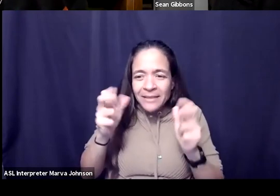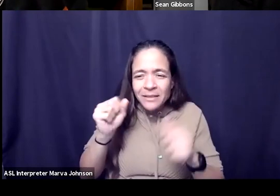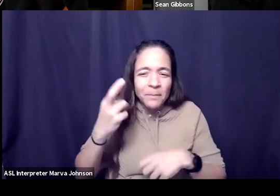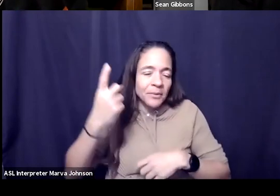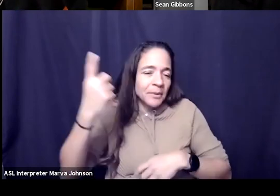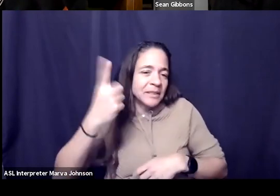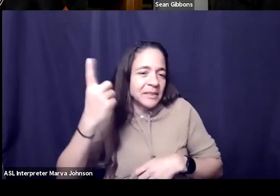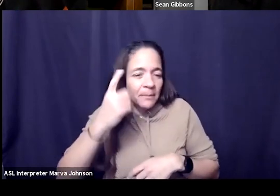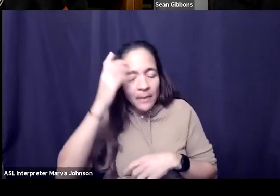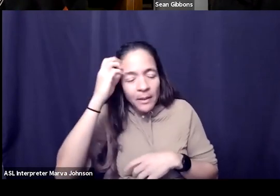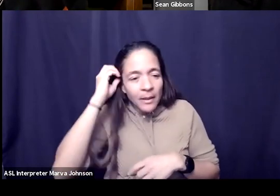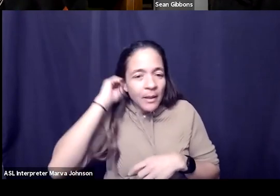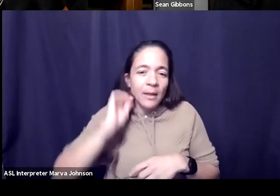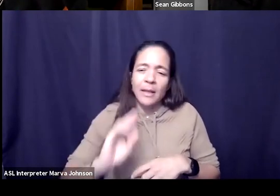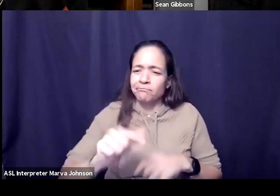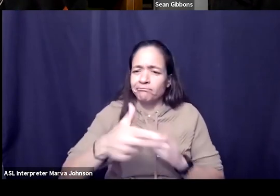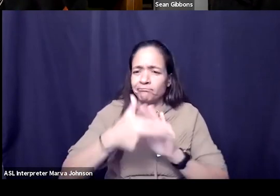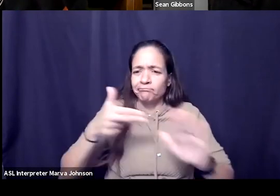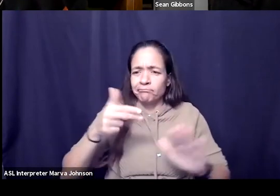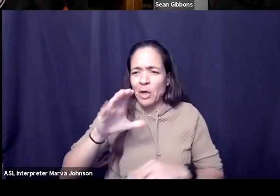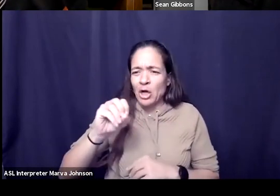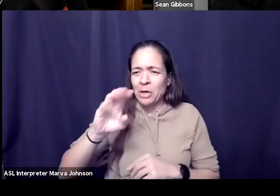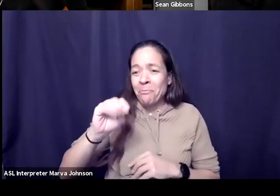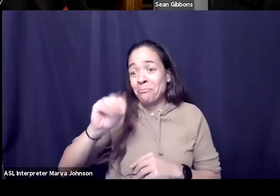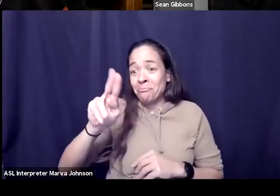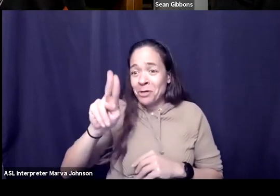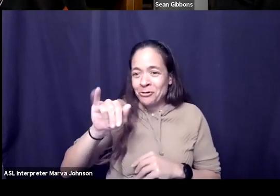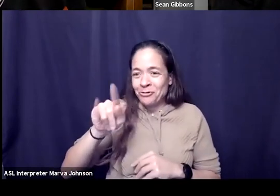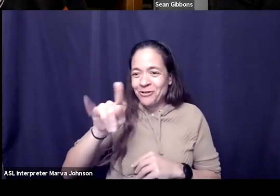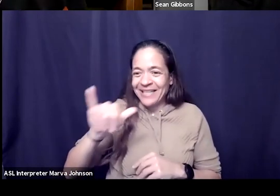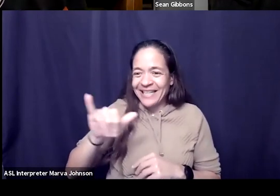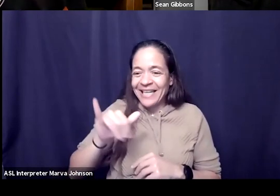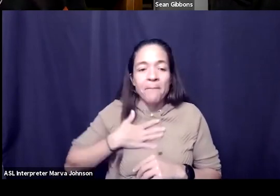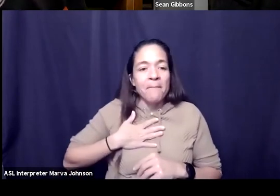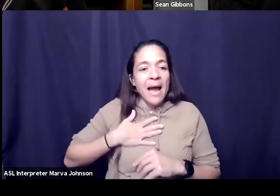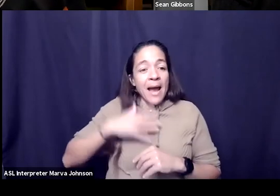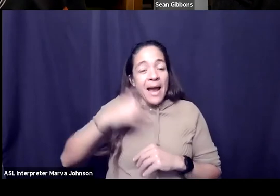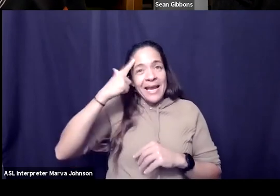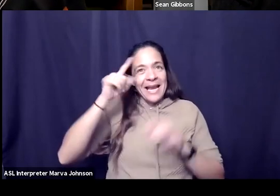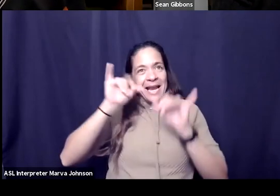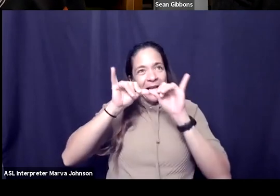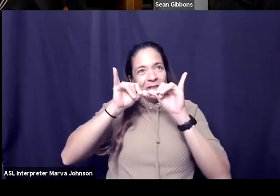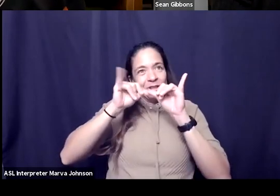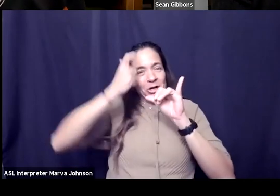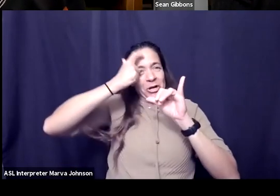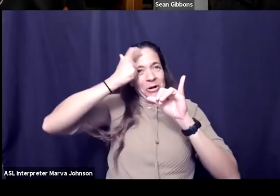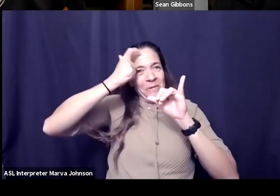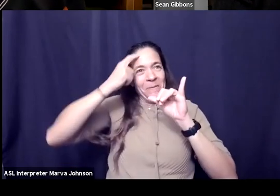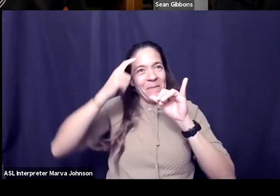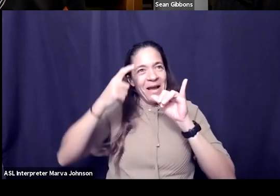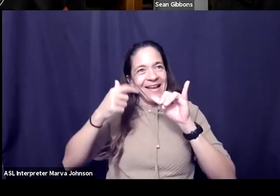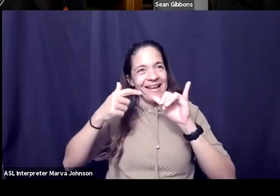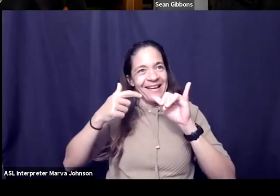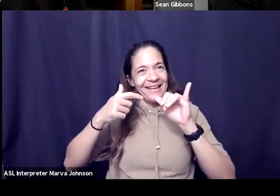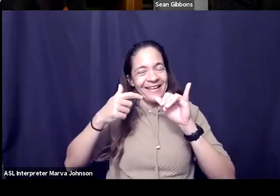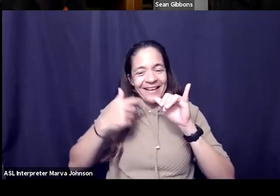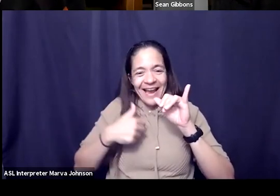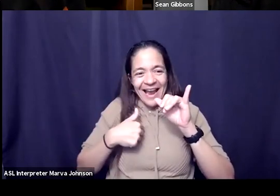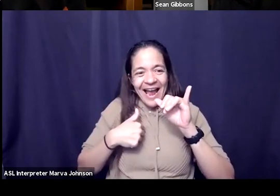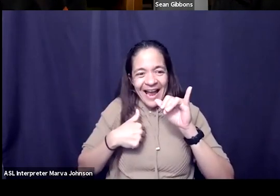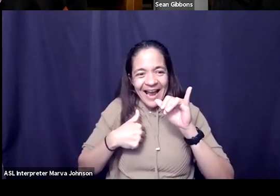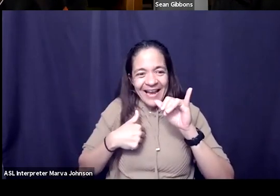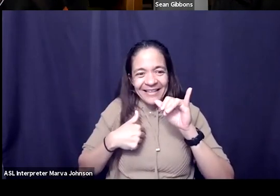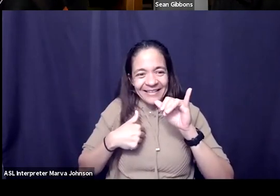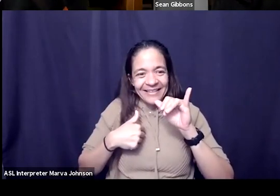um and you know my engineering lizard brain meet likes to kind of very quickly go